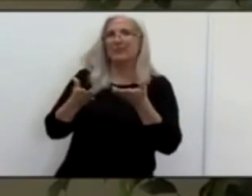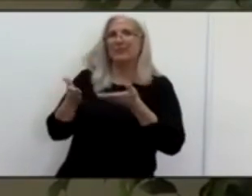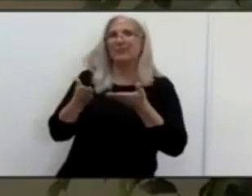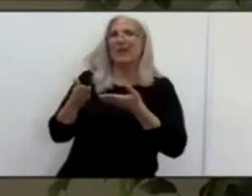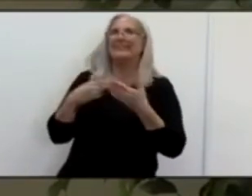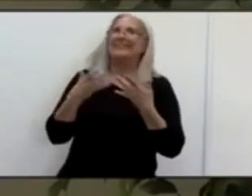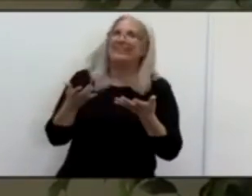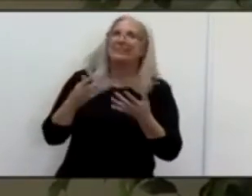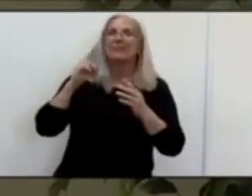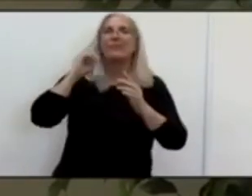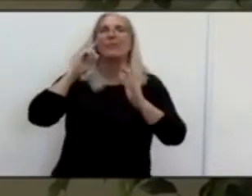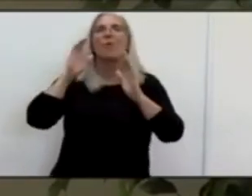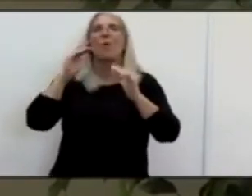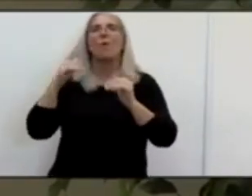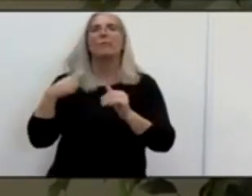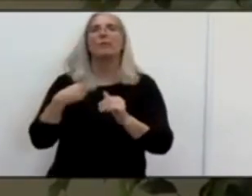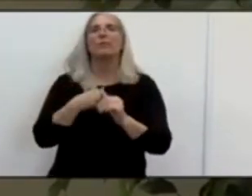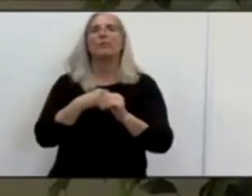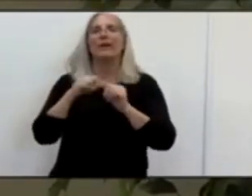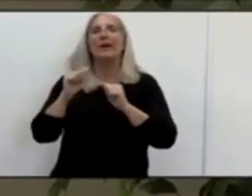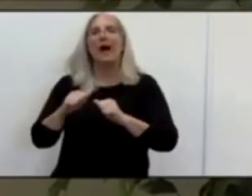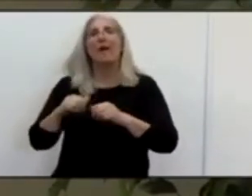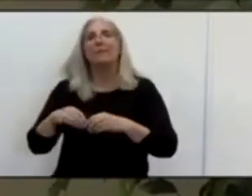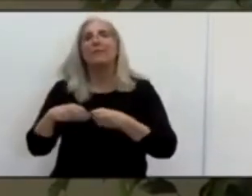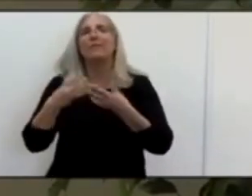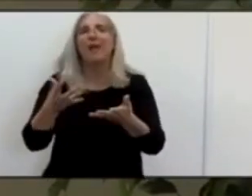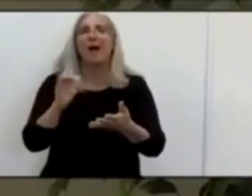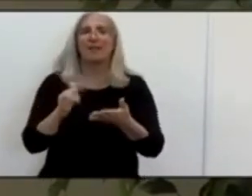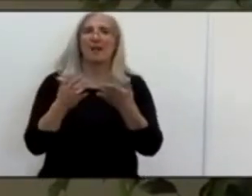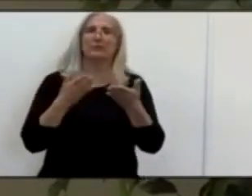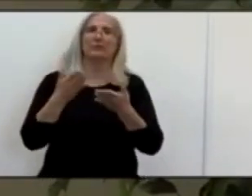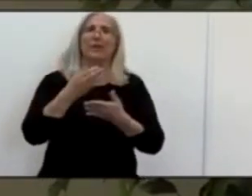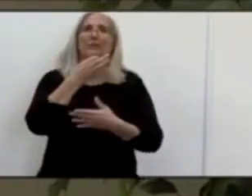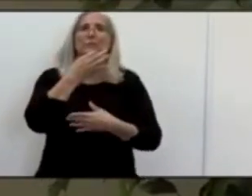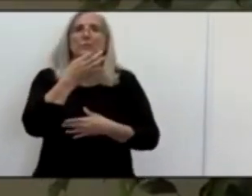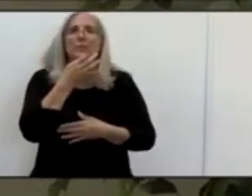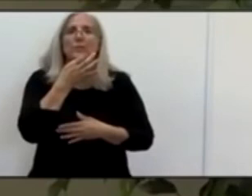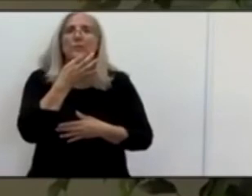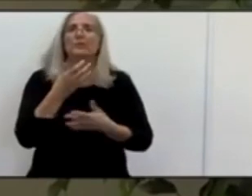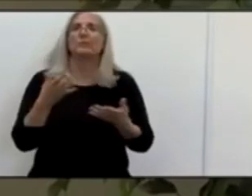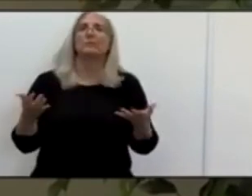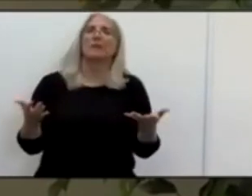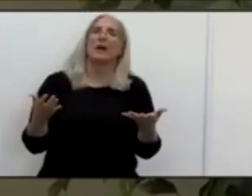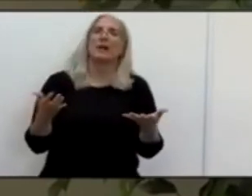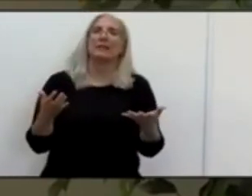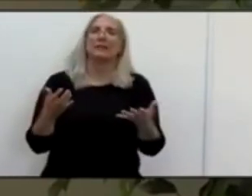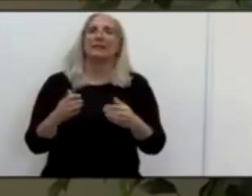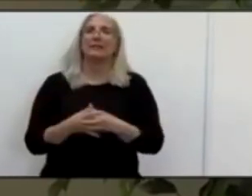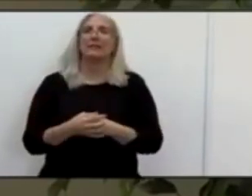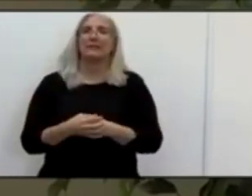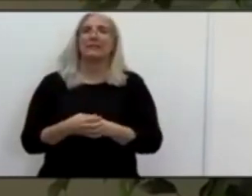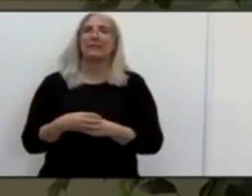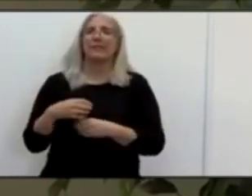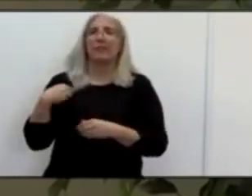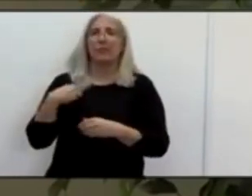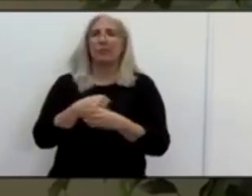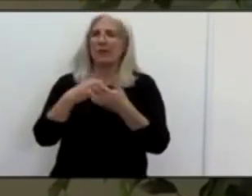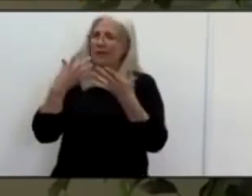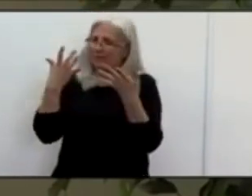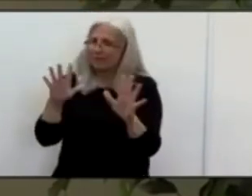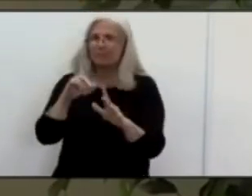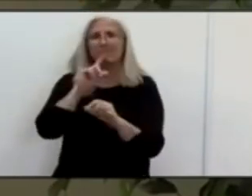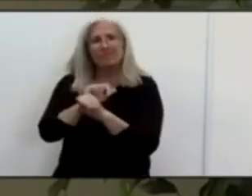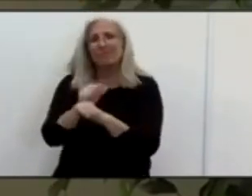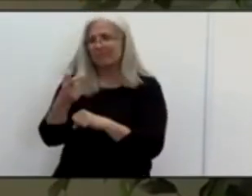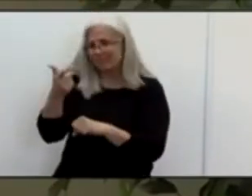direction. I just want to take this time. Like as David mentioned that we do read all the comments and I want to just, uh, I was going through some of the comments right before we started and I